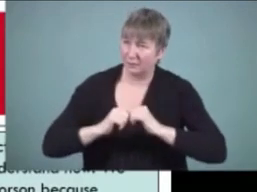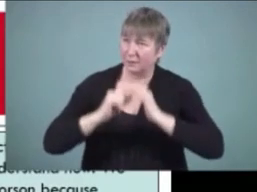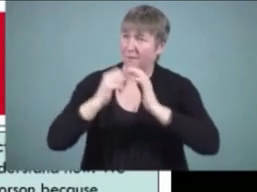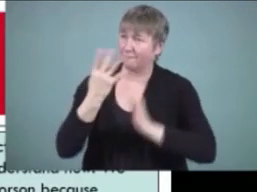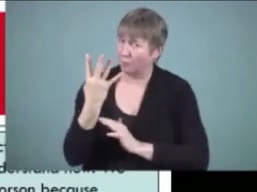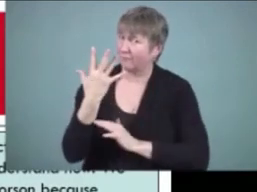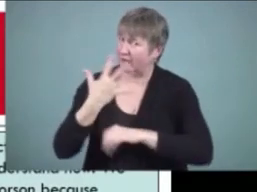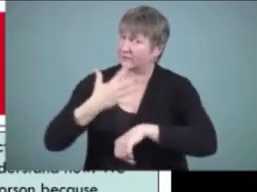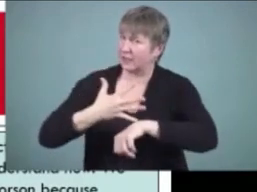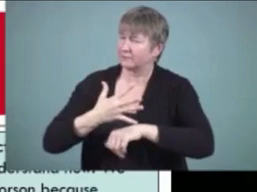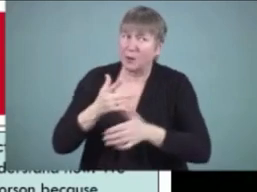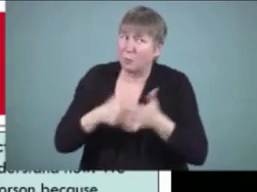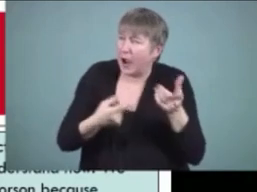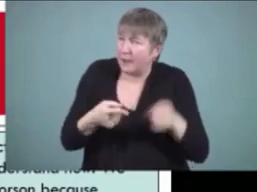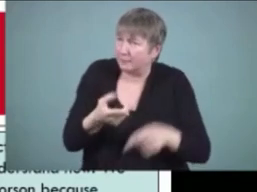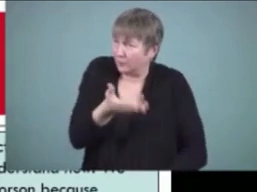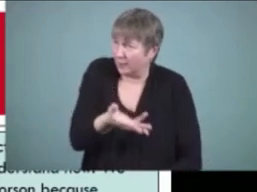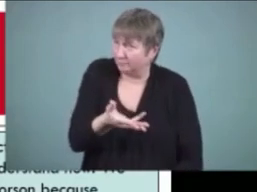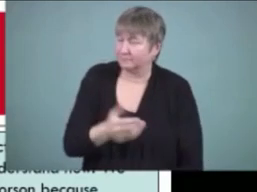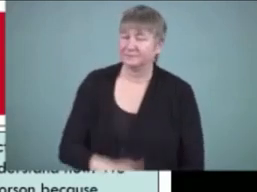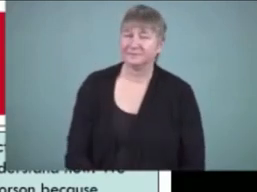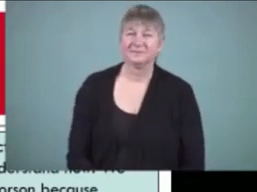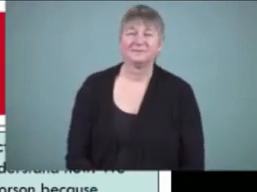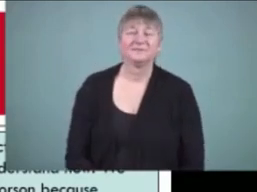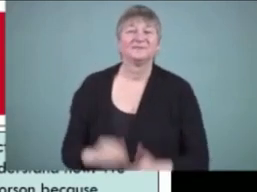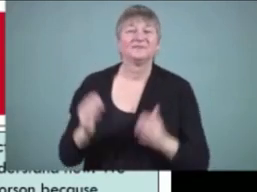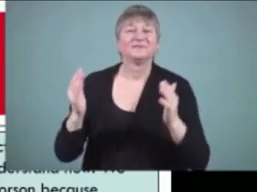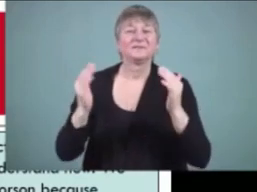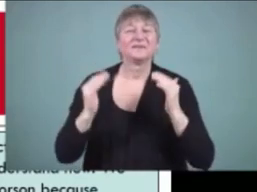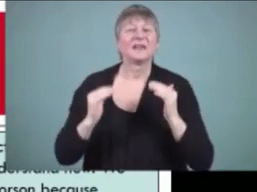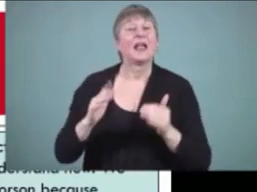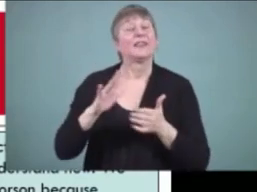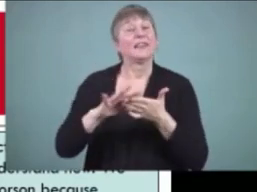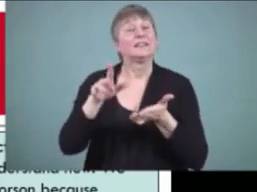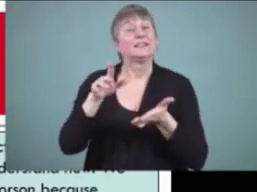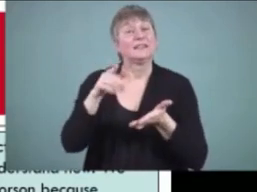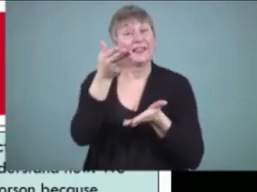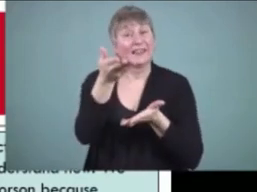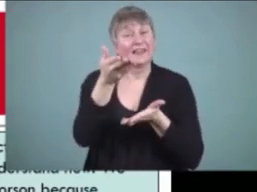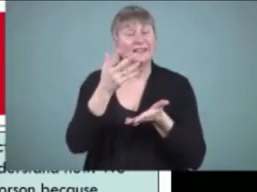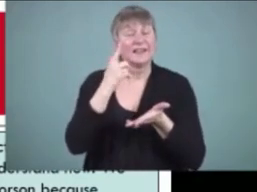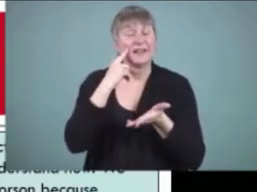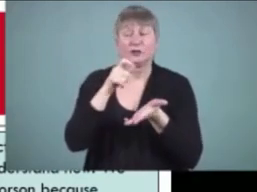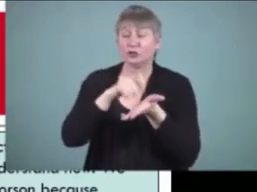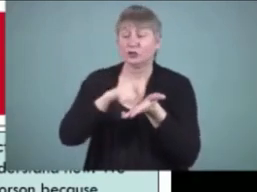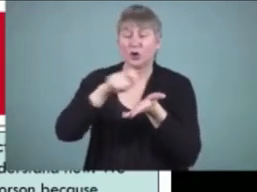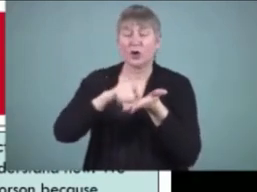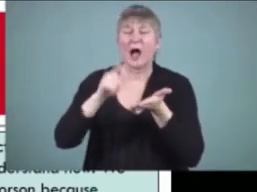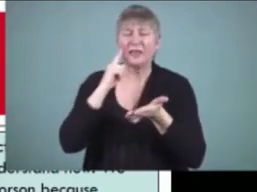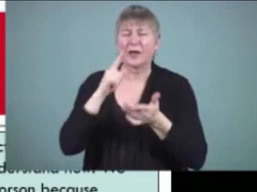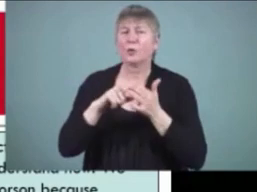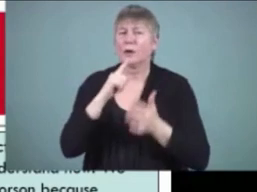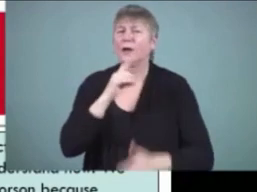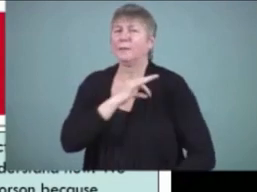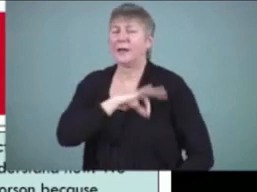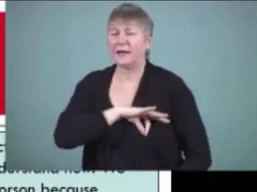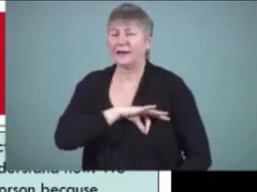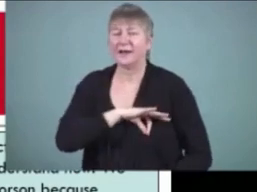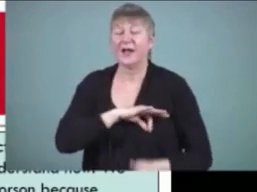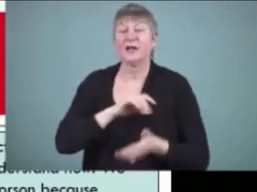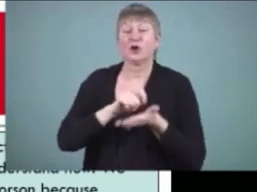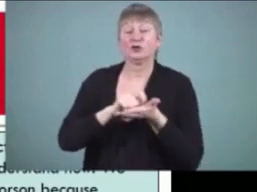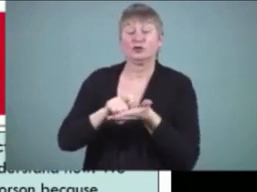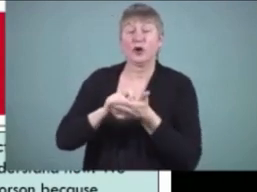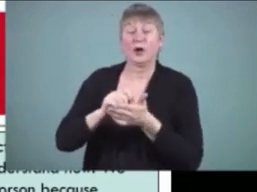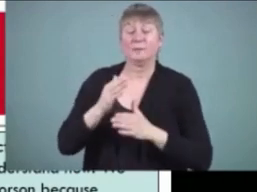Next slide. This is using journaling, I think, in a really useful way. This was a journal that went between mom and dad,